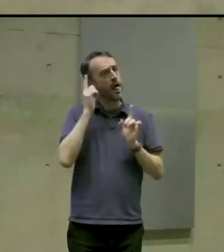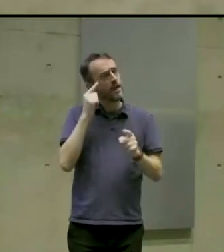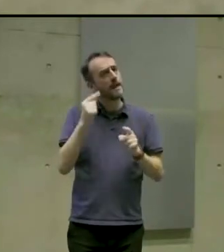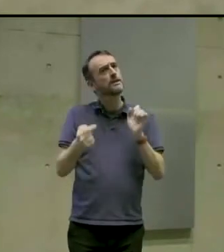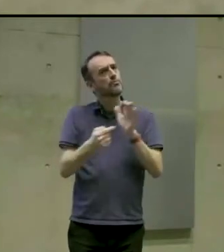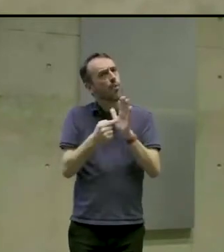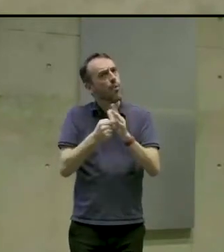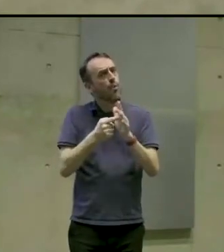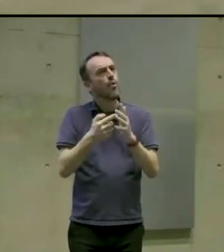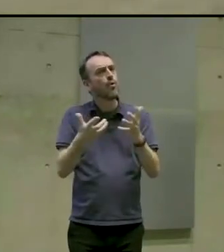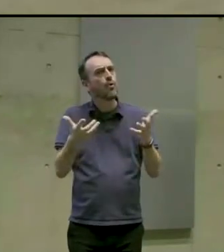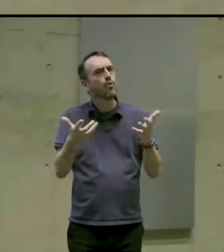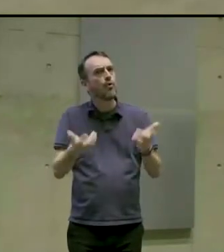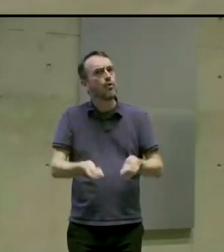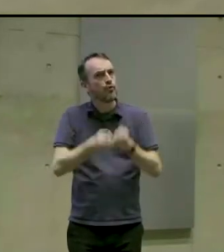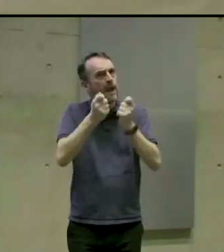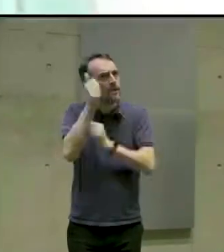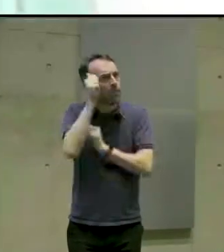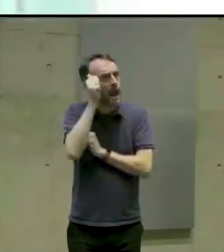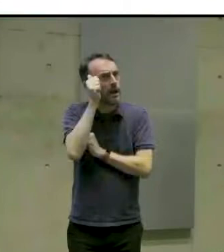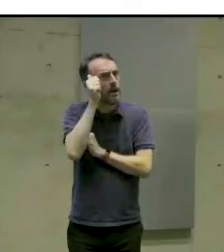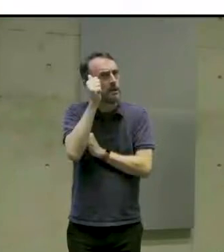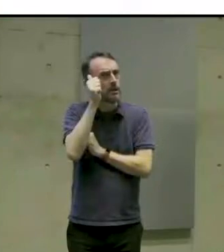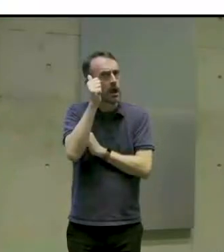it and then looking at the steps that we can take.